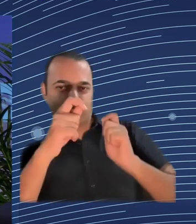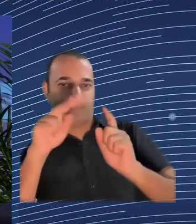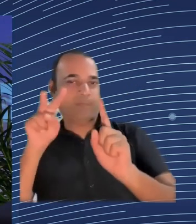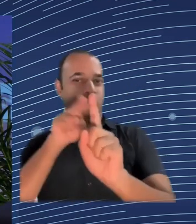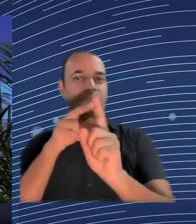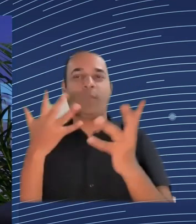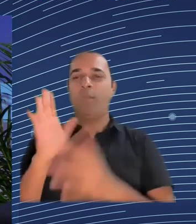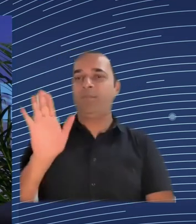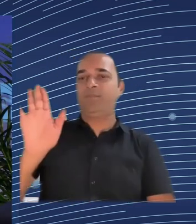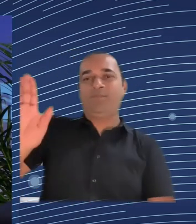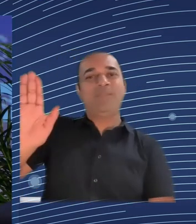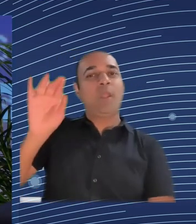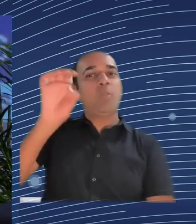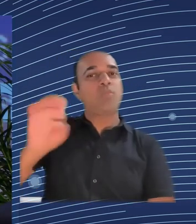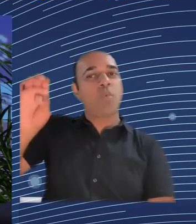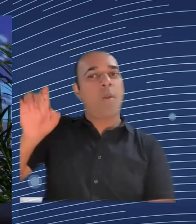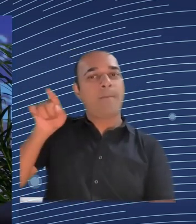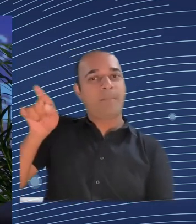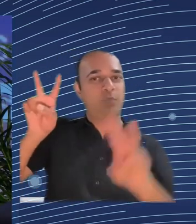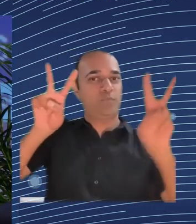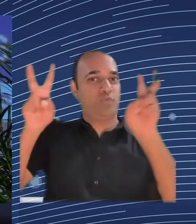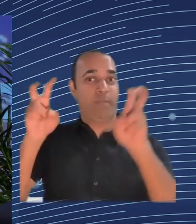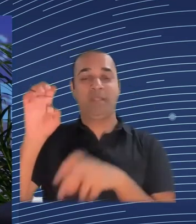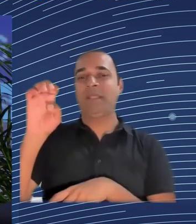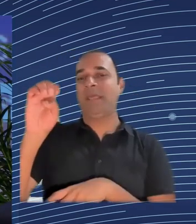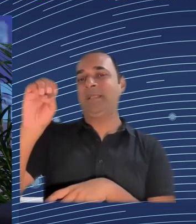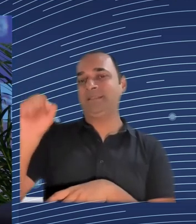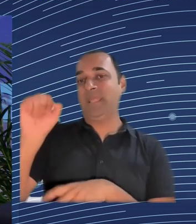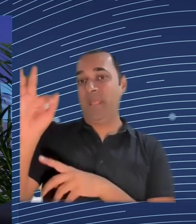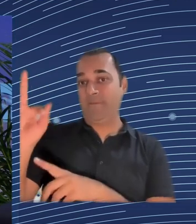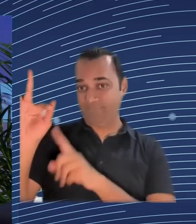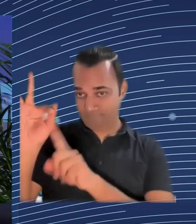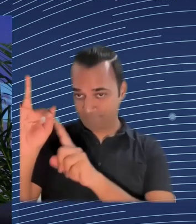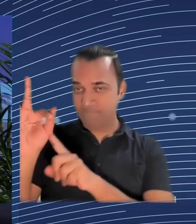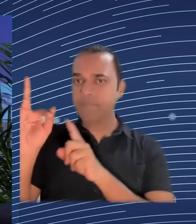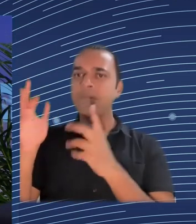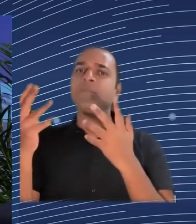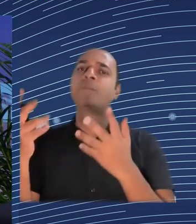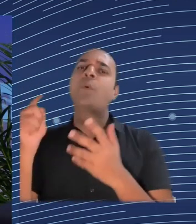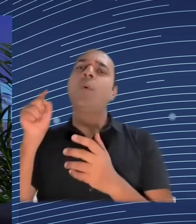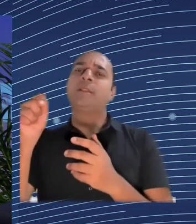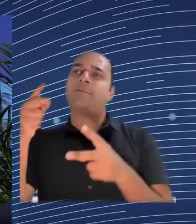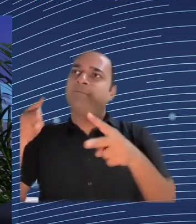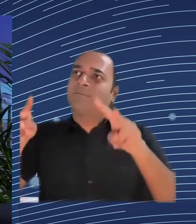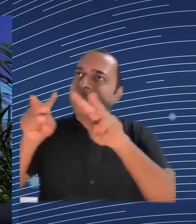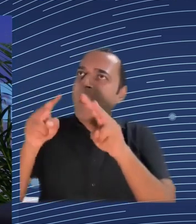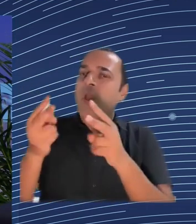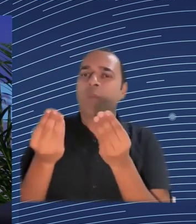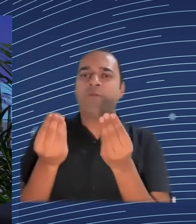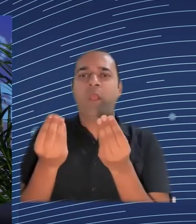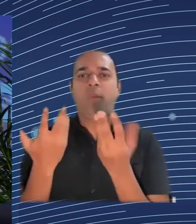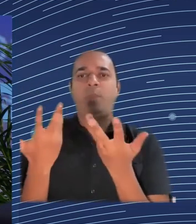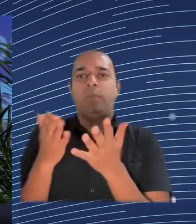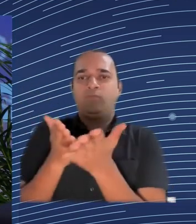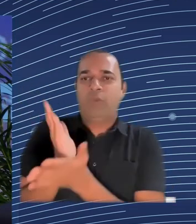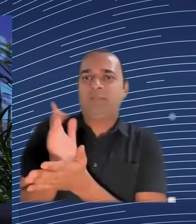you know, some 16 years of Romania's accession to the European Union? While